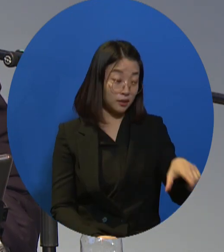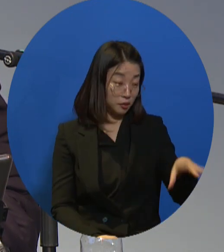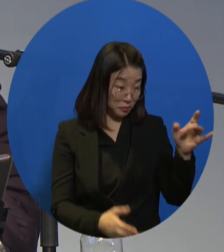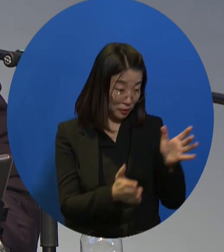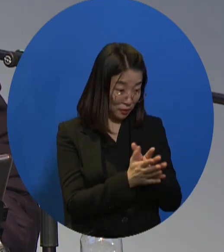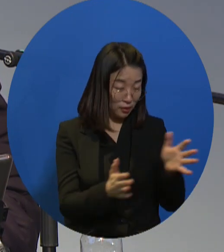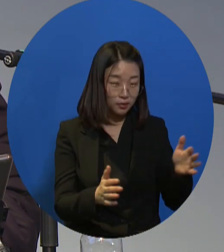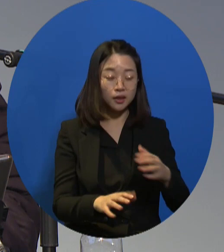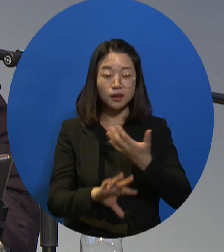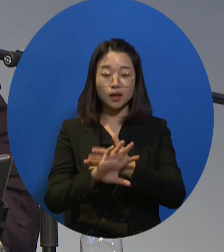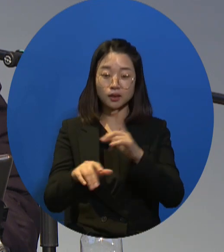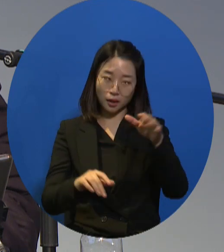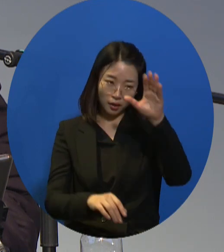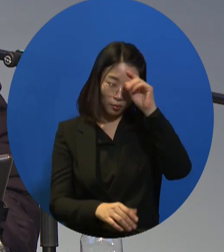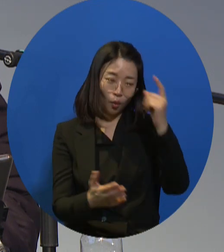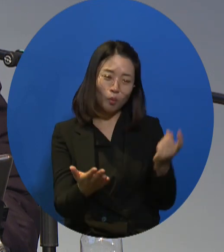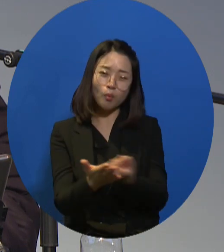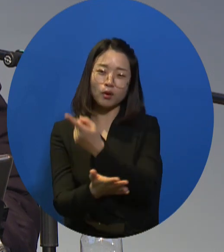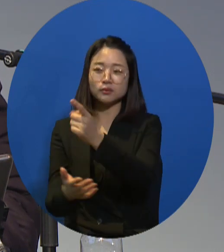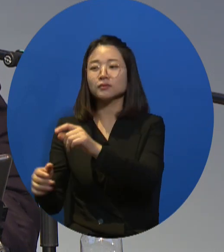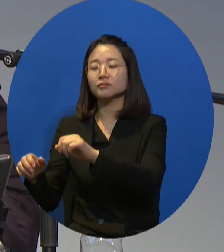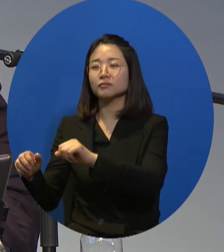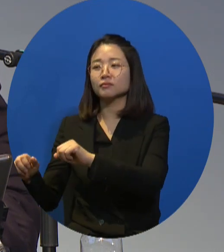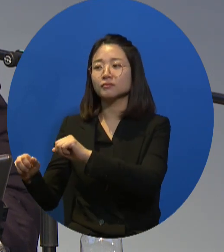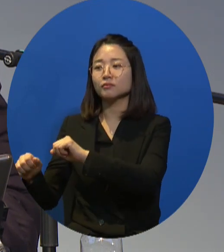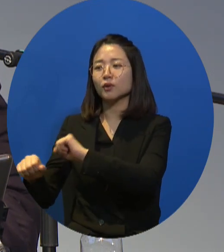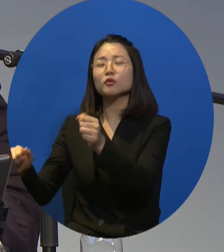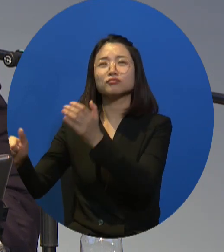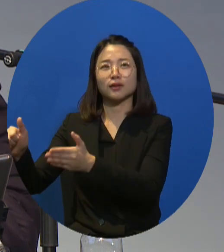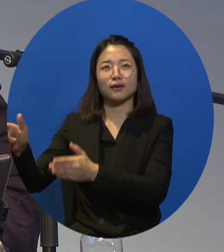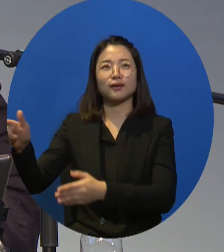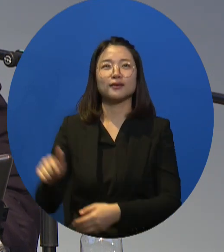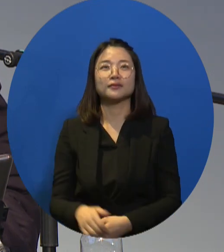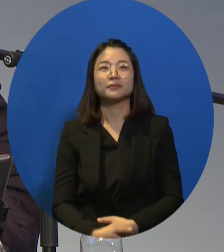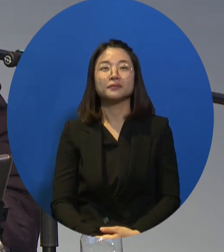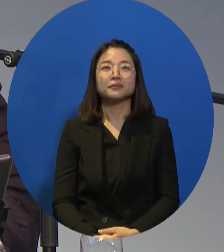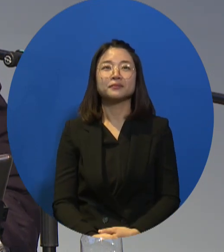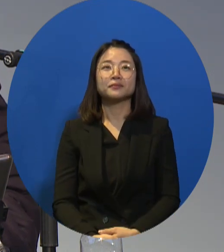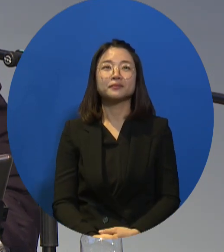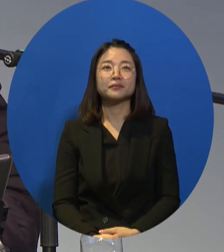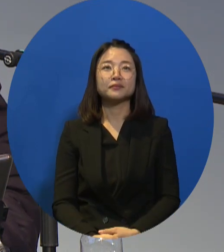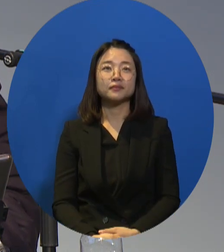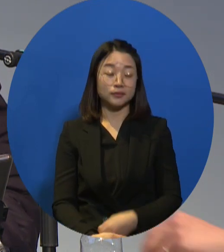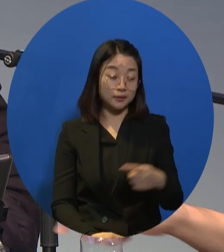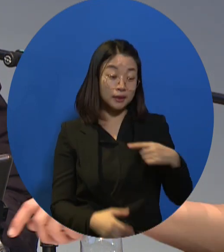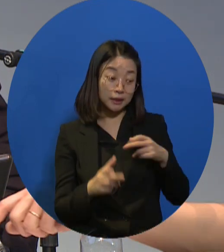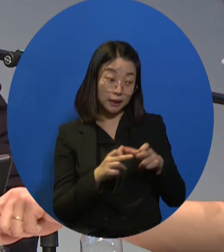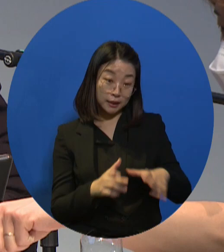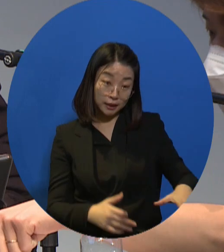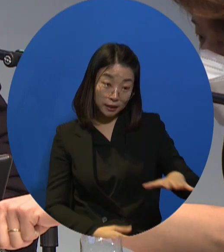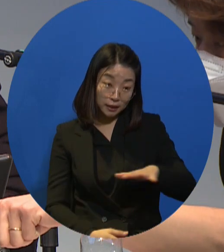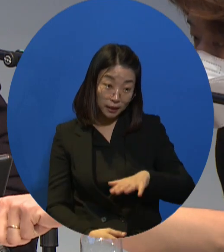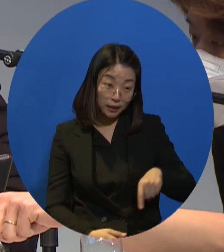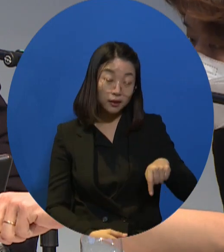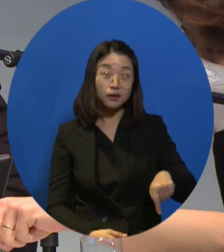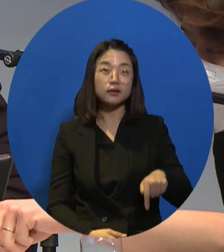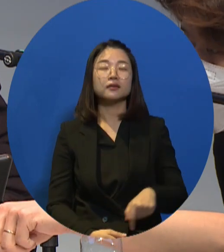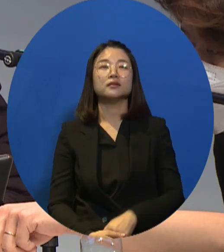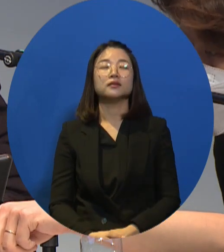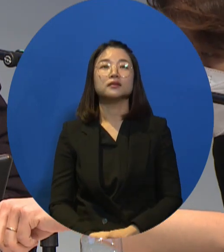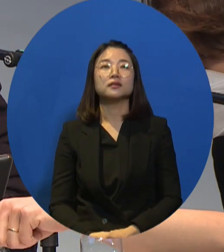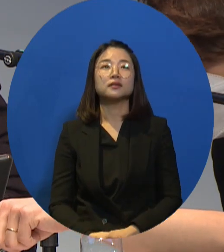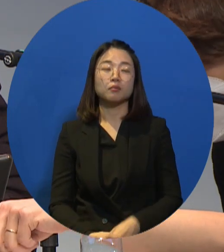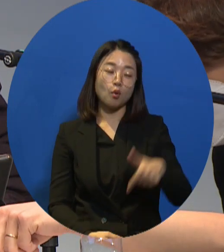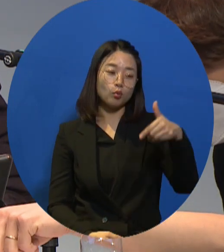Korea. And I believe this is very innovative and unprecedented. And I think we need to export this model to other countries because